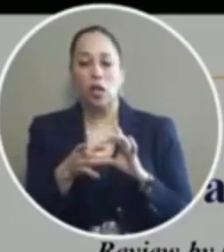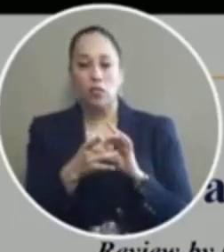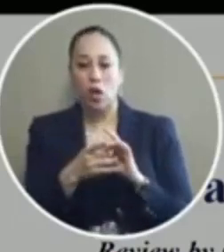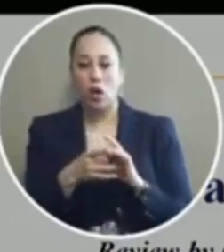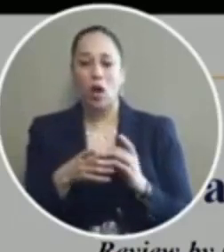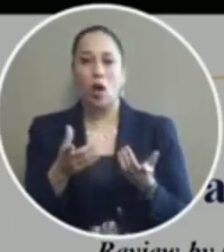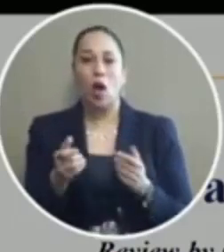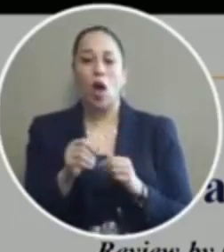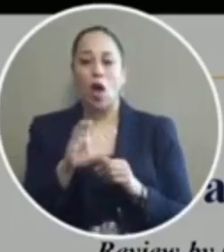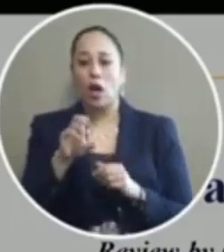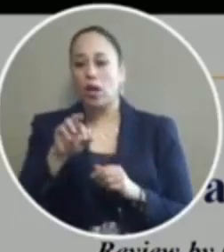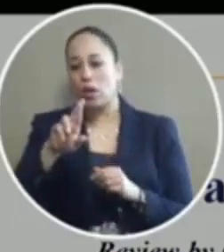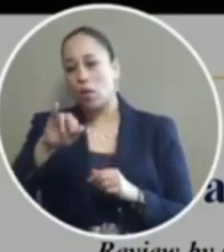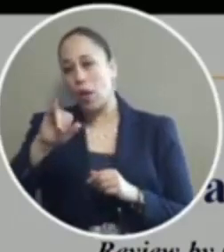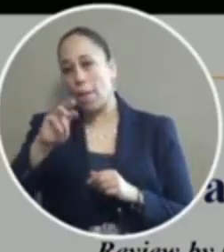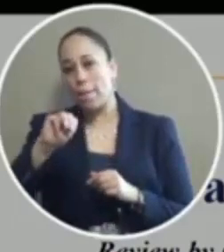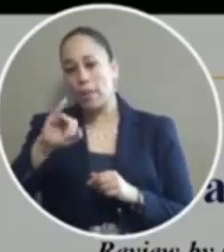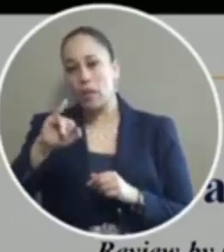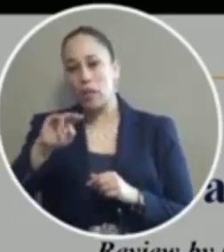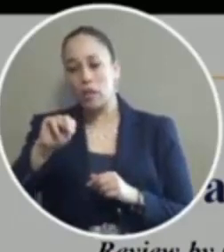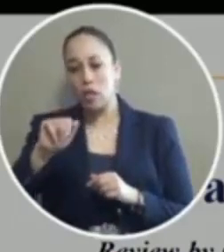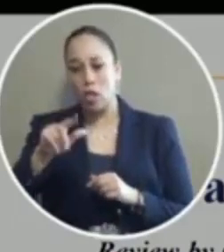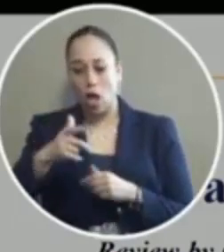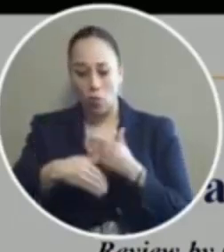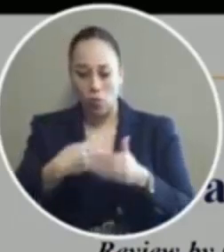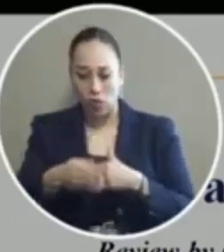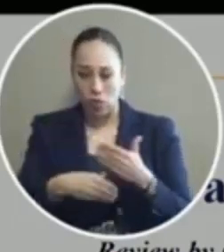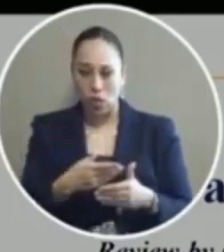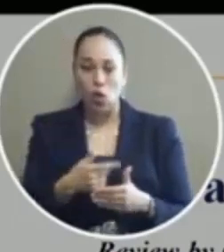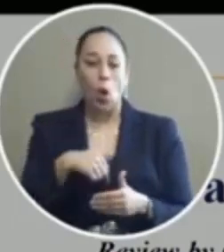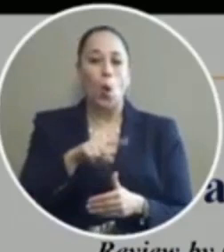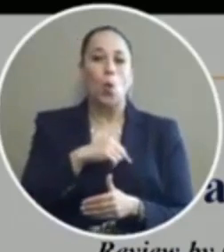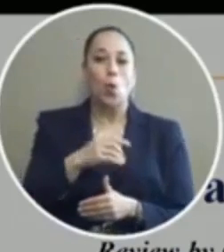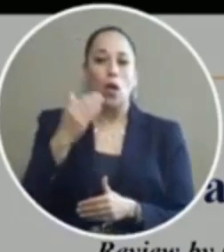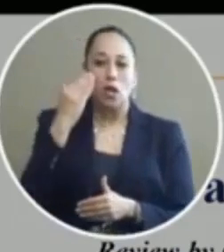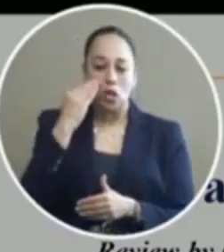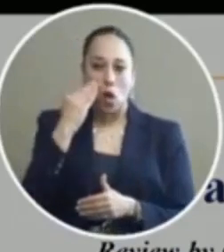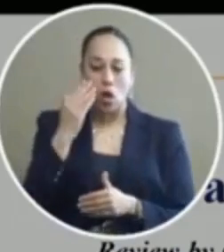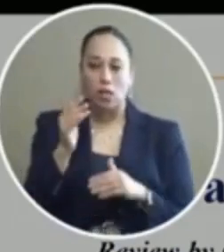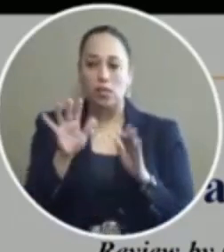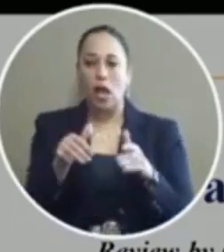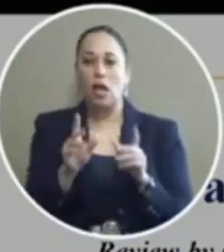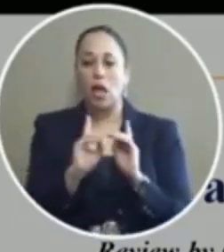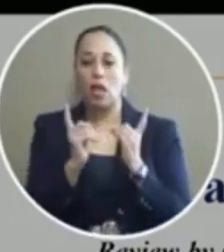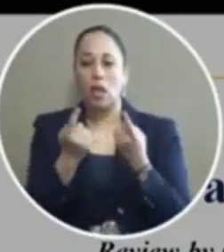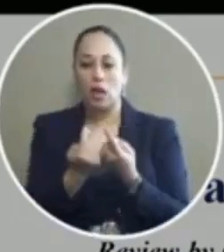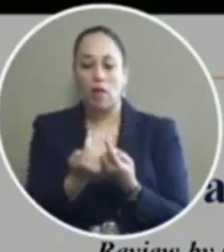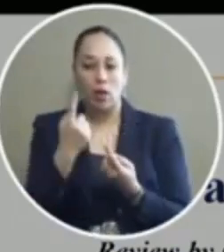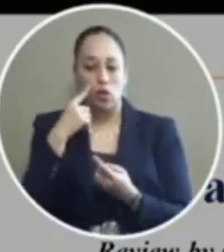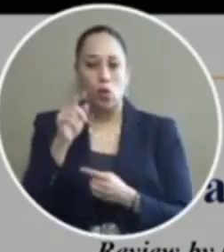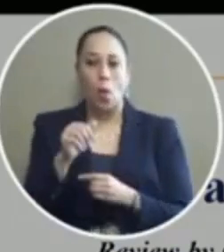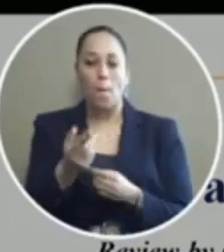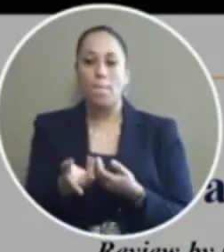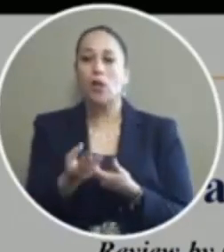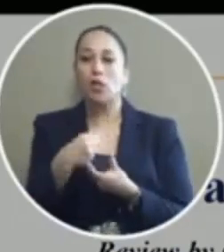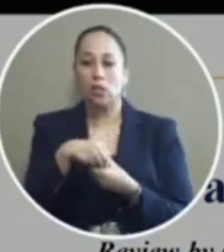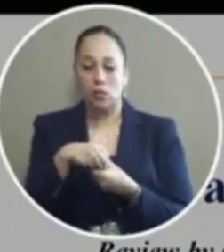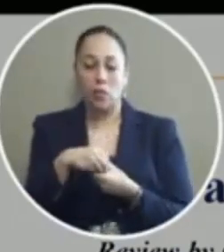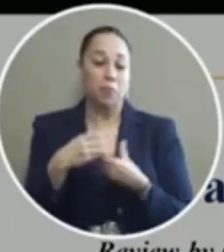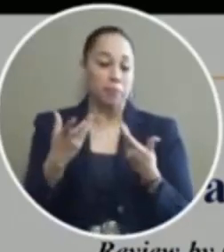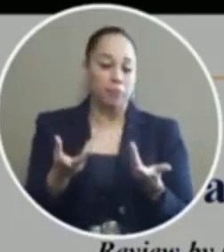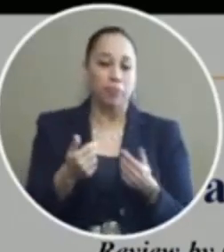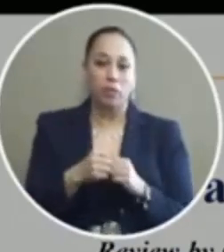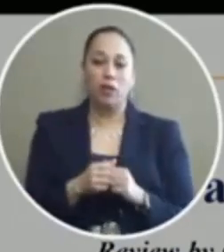procedure and it also is entirely discretionary we know that it's left to the departments to participate so